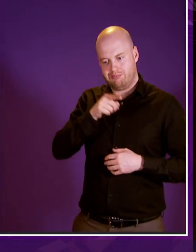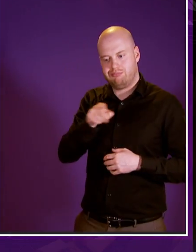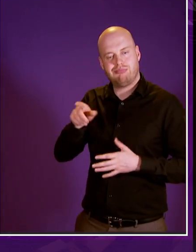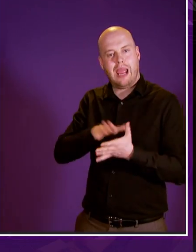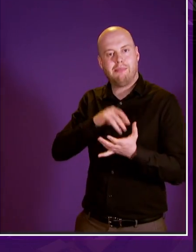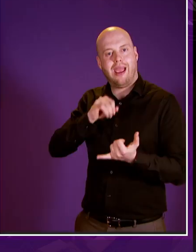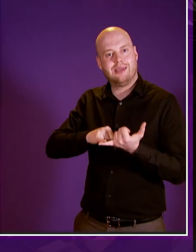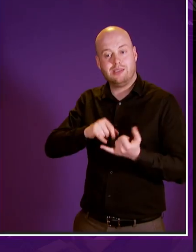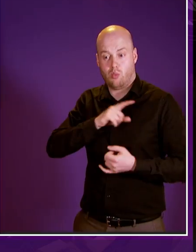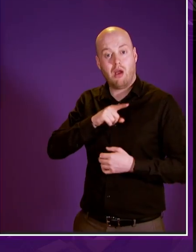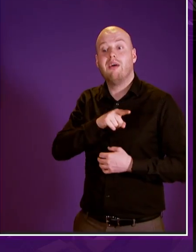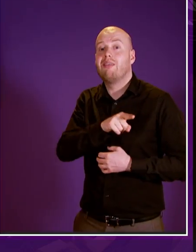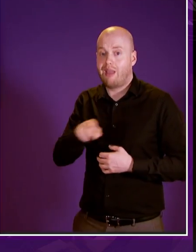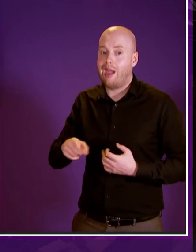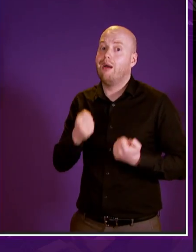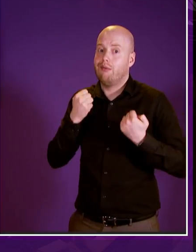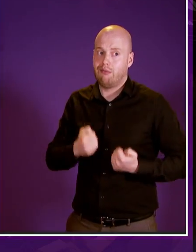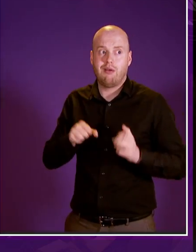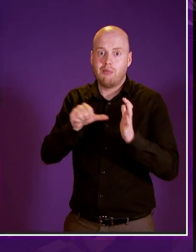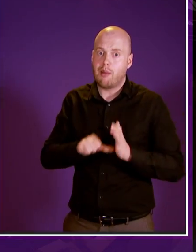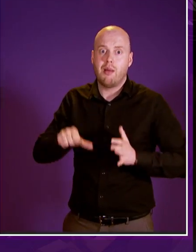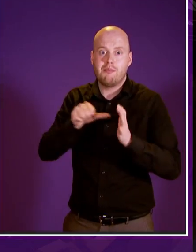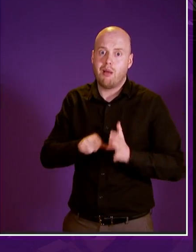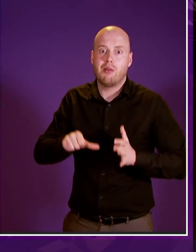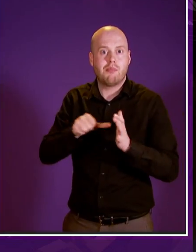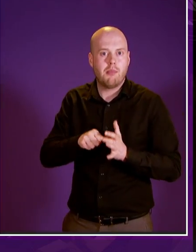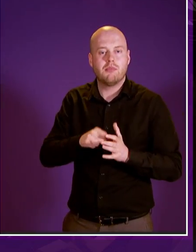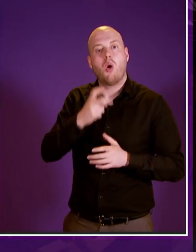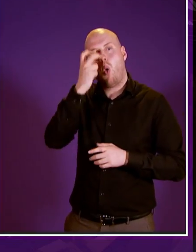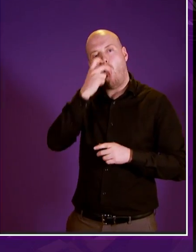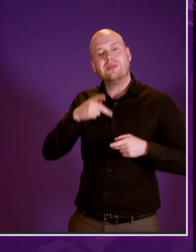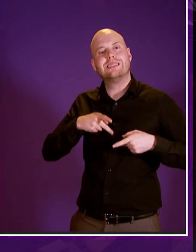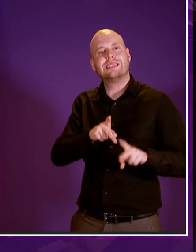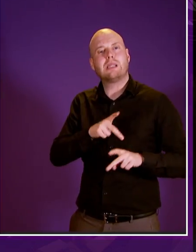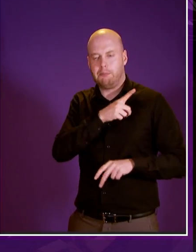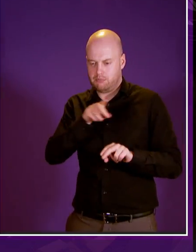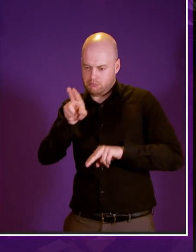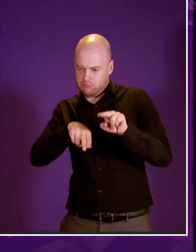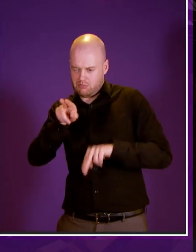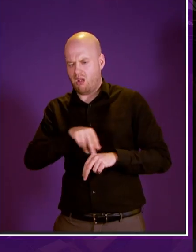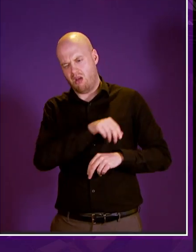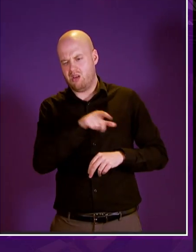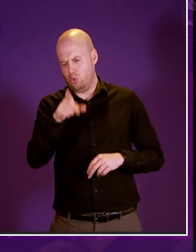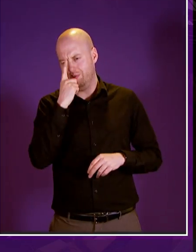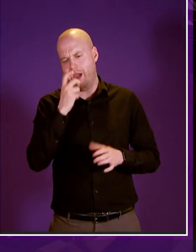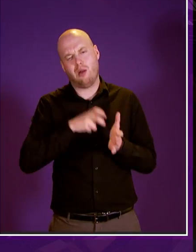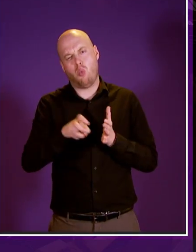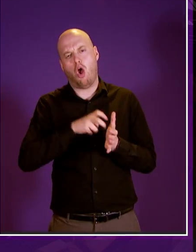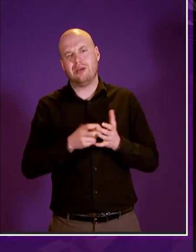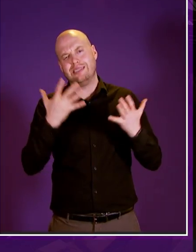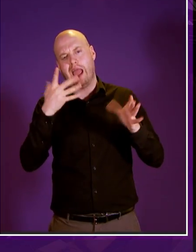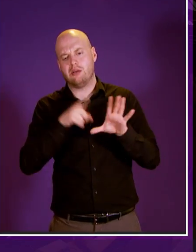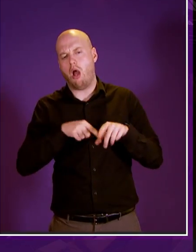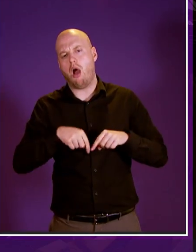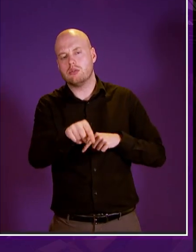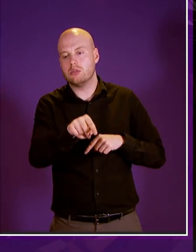sclerosis because as we have often said with previous systems they've had the case of yes they could walk 10 12 20 yards one day or meters one day